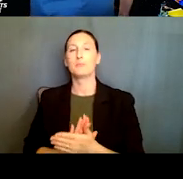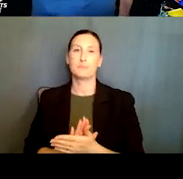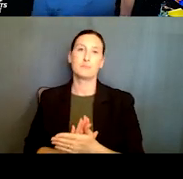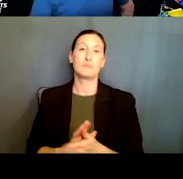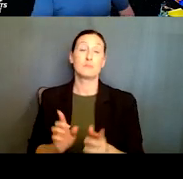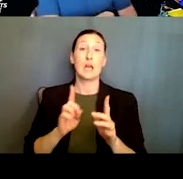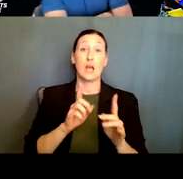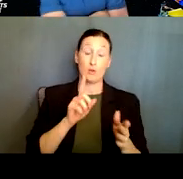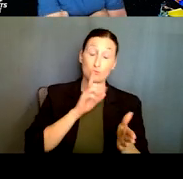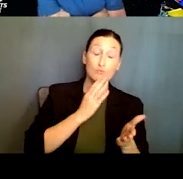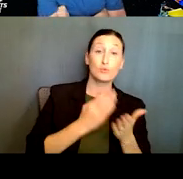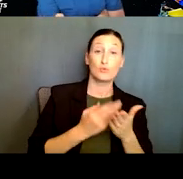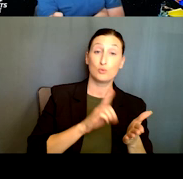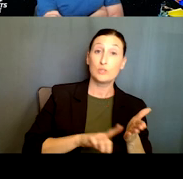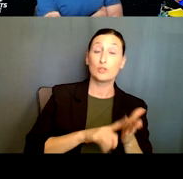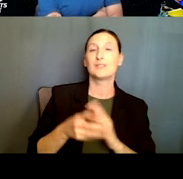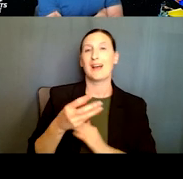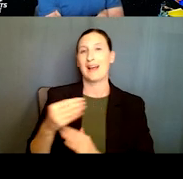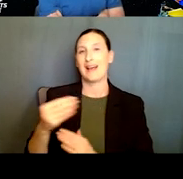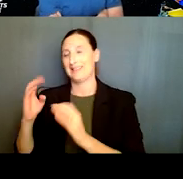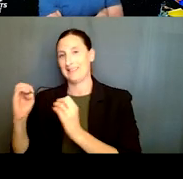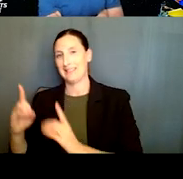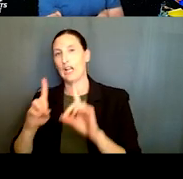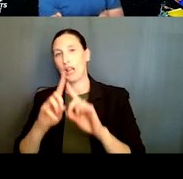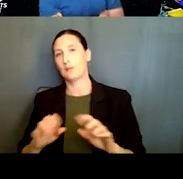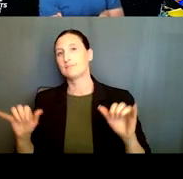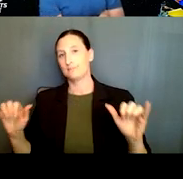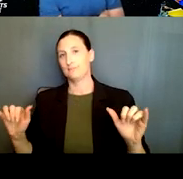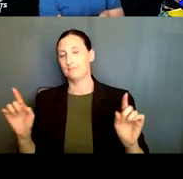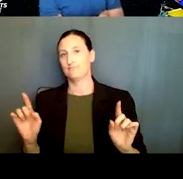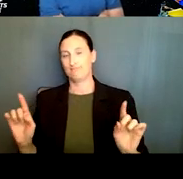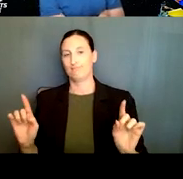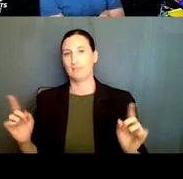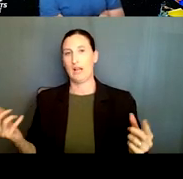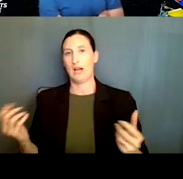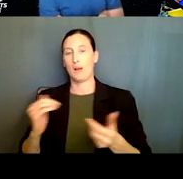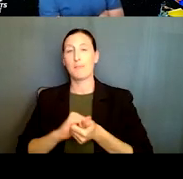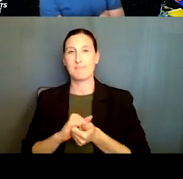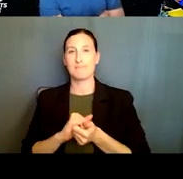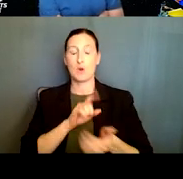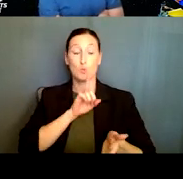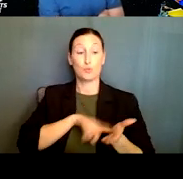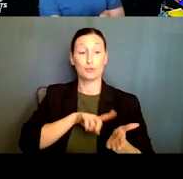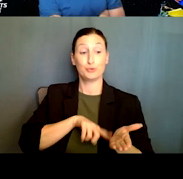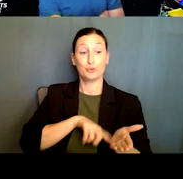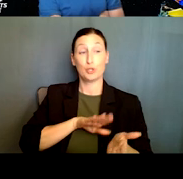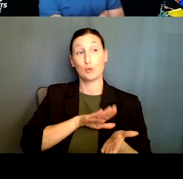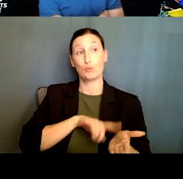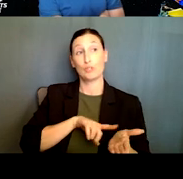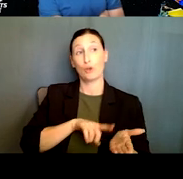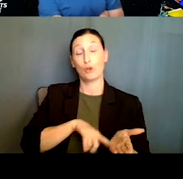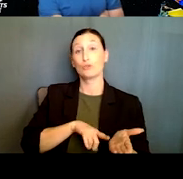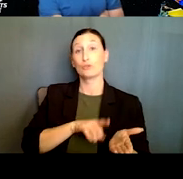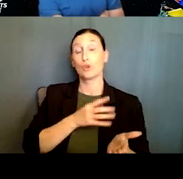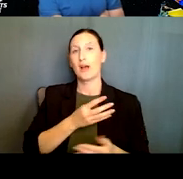researchers, but also good educators. So to, um, you know, combine their research, uh, with, uh,